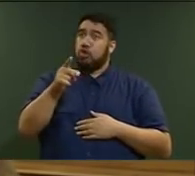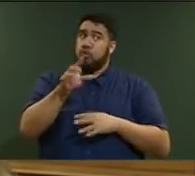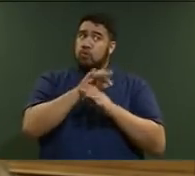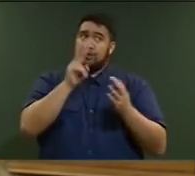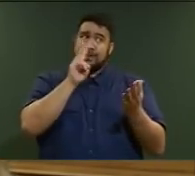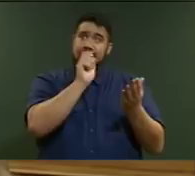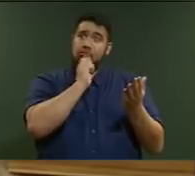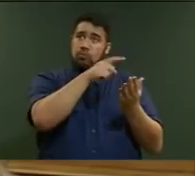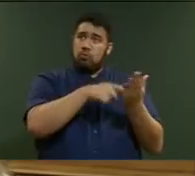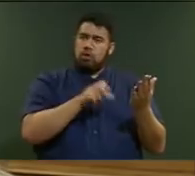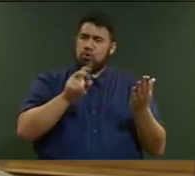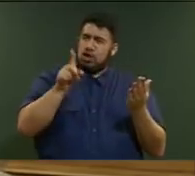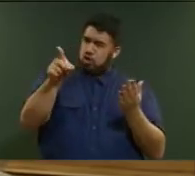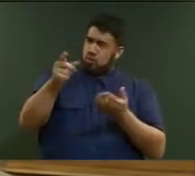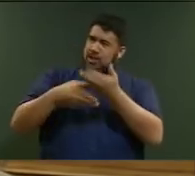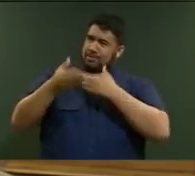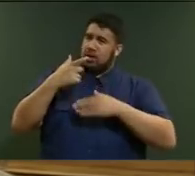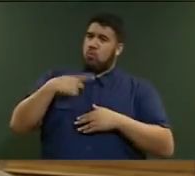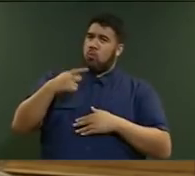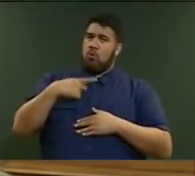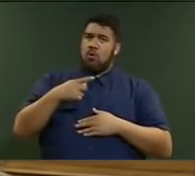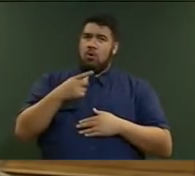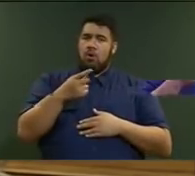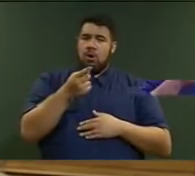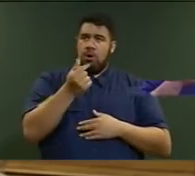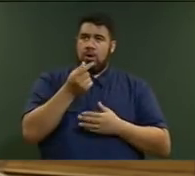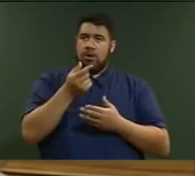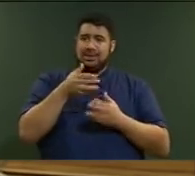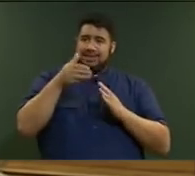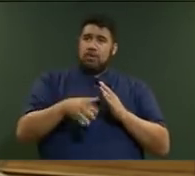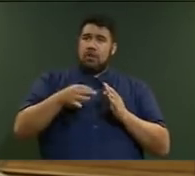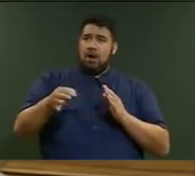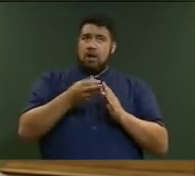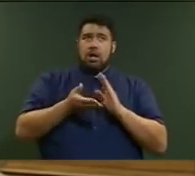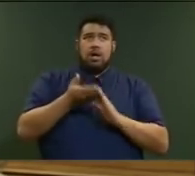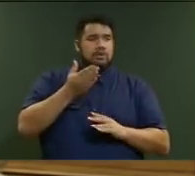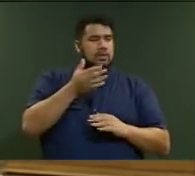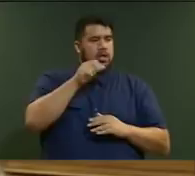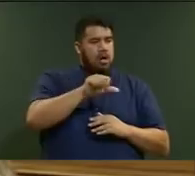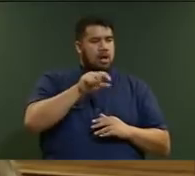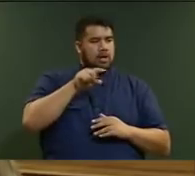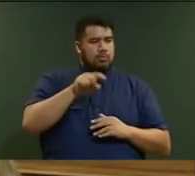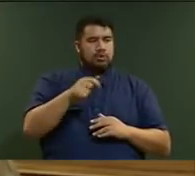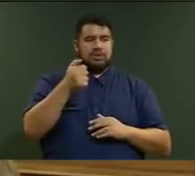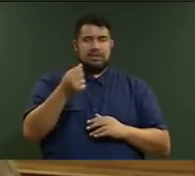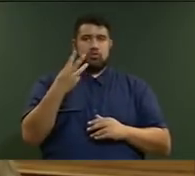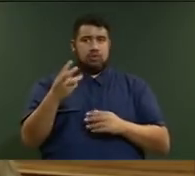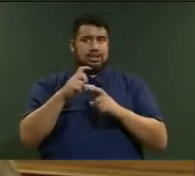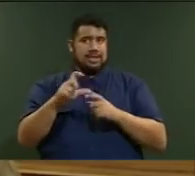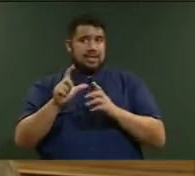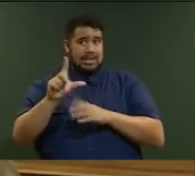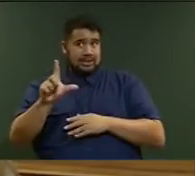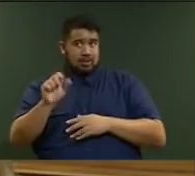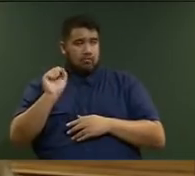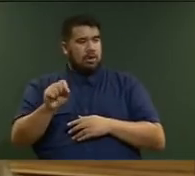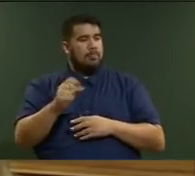prices increased by $0.9.3 per litre across the South Island over the last month, but only $0.1.7 in Auckland?